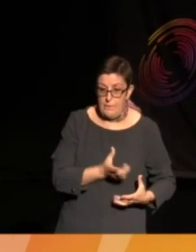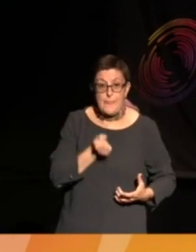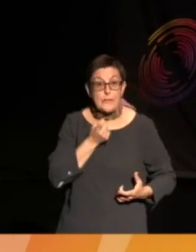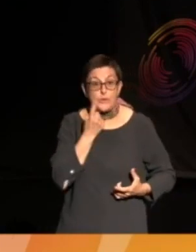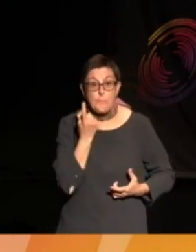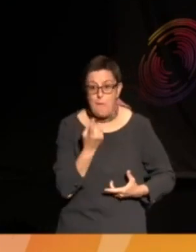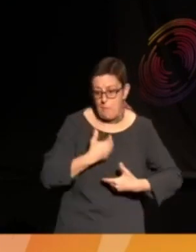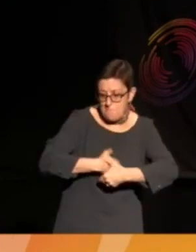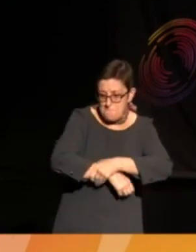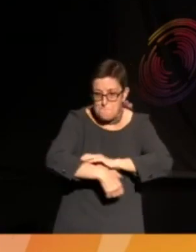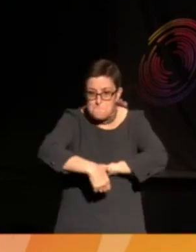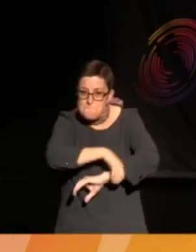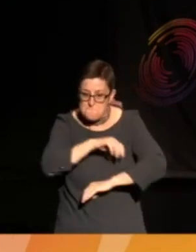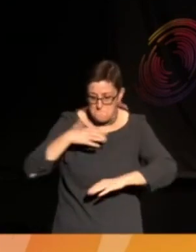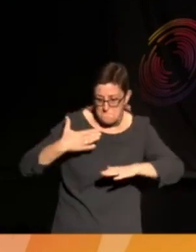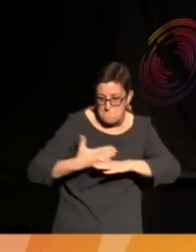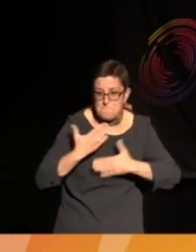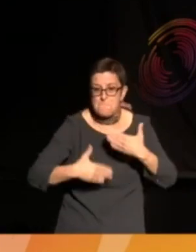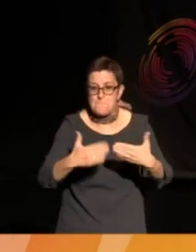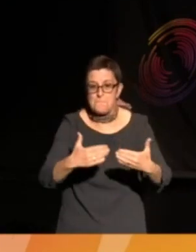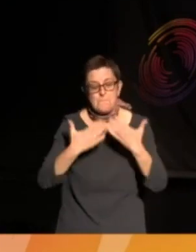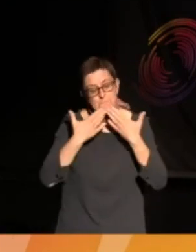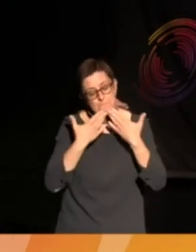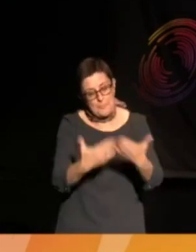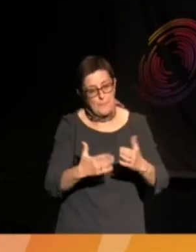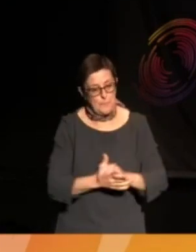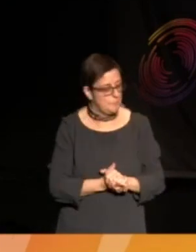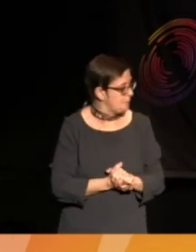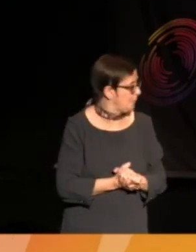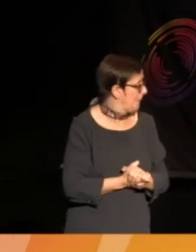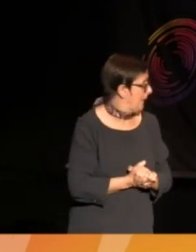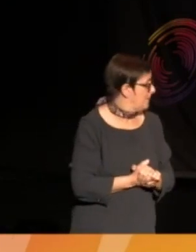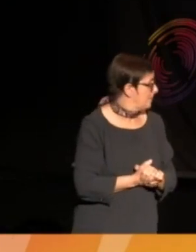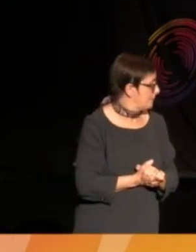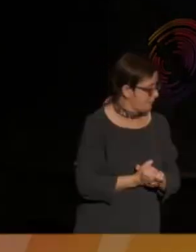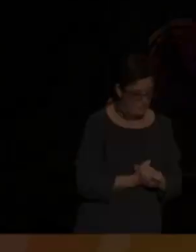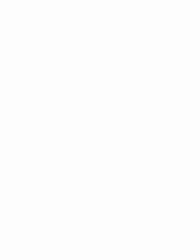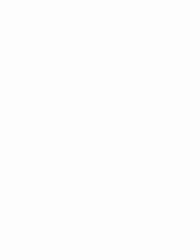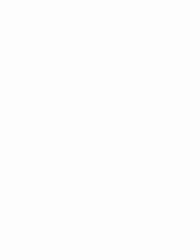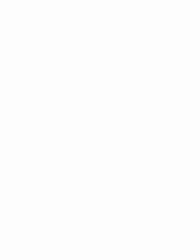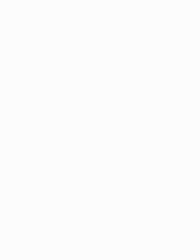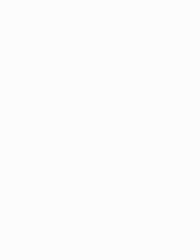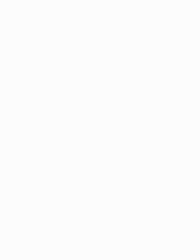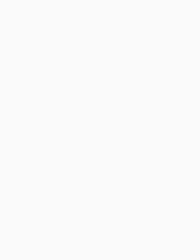going on everything we need to do. OK, bye-bye. APPLAUSE Thank you.